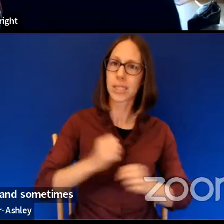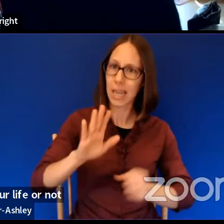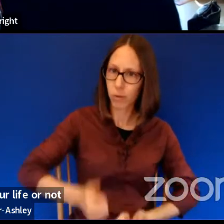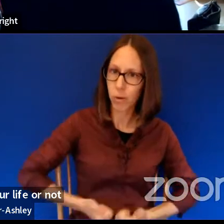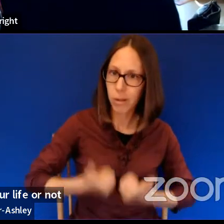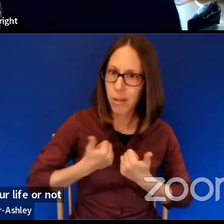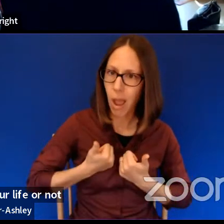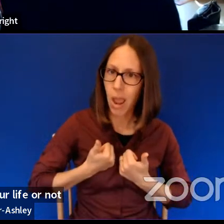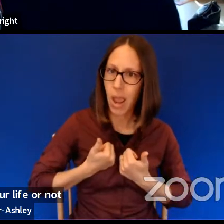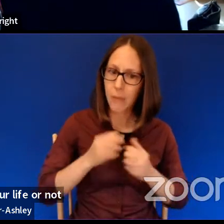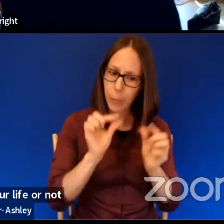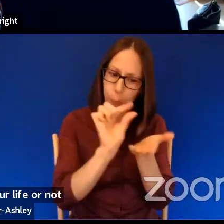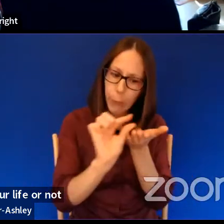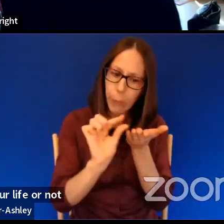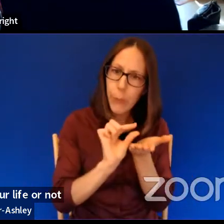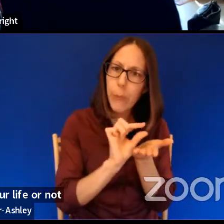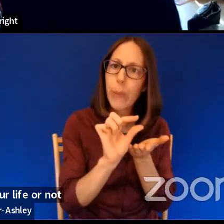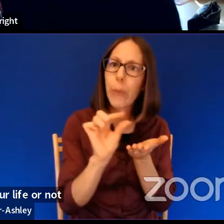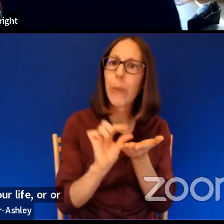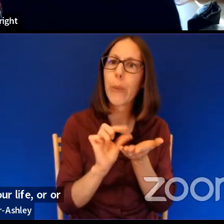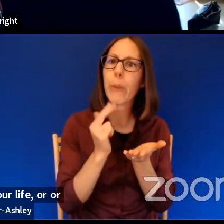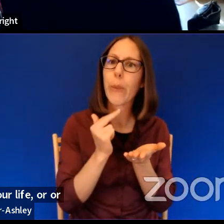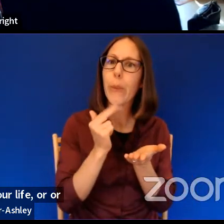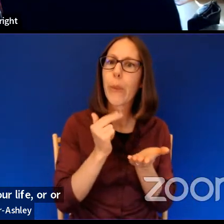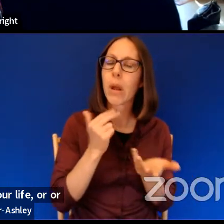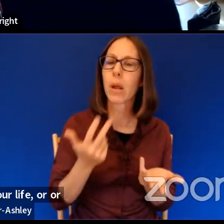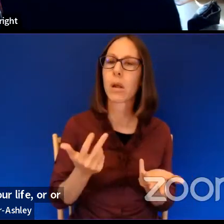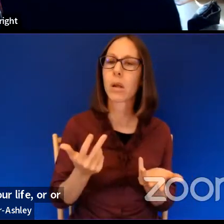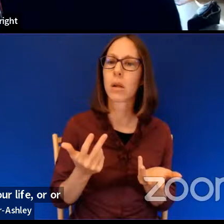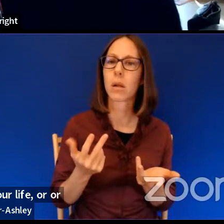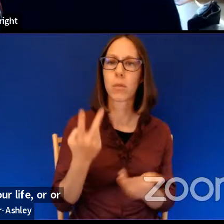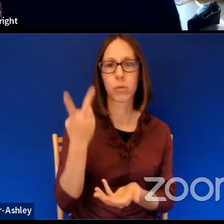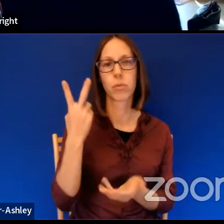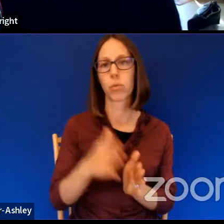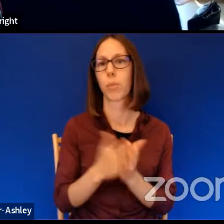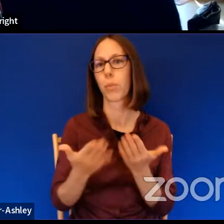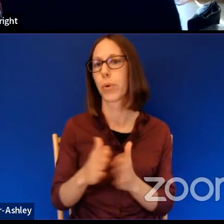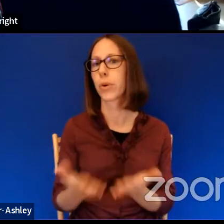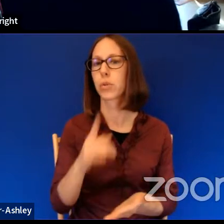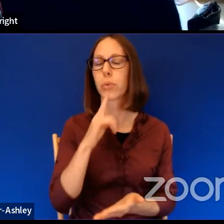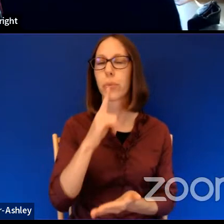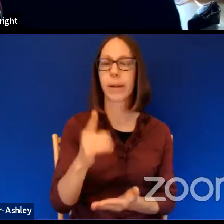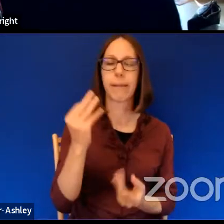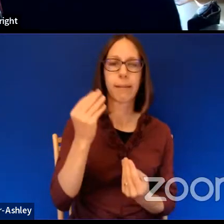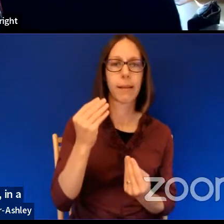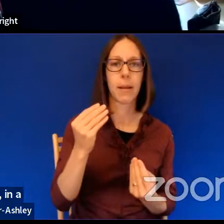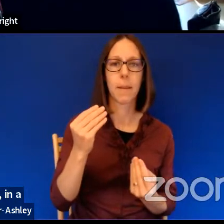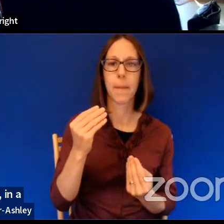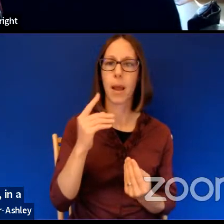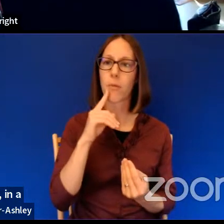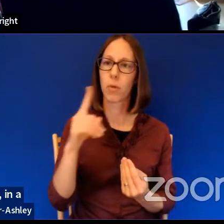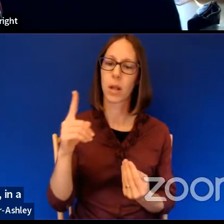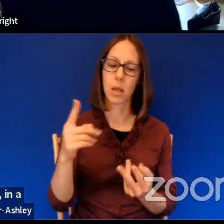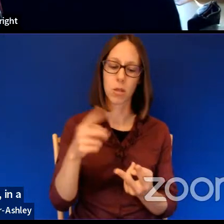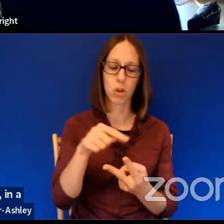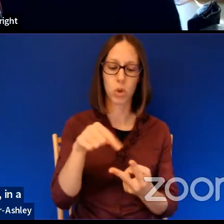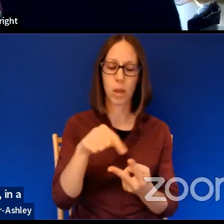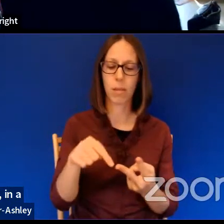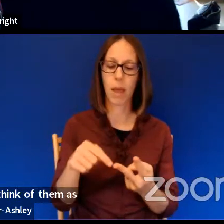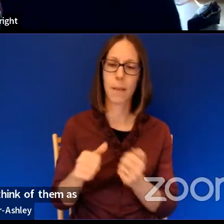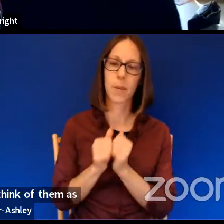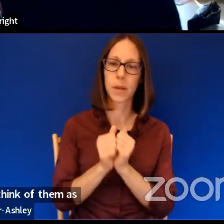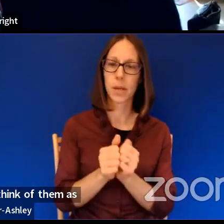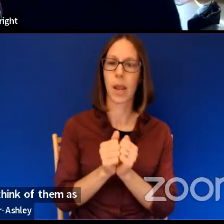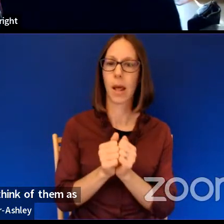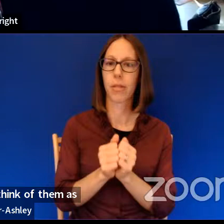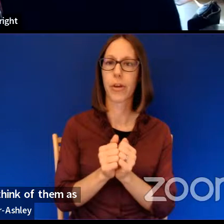little teeny things. Um, those two books are, you know, in a way I think of them as kind of companion pieces. Um, I'm not sure